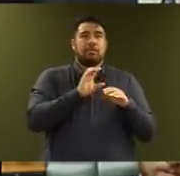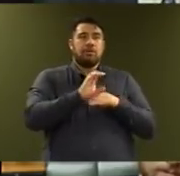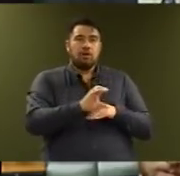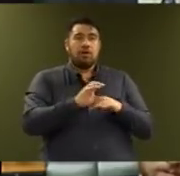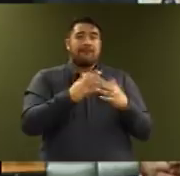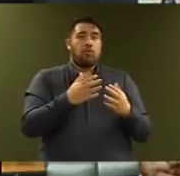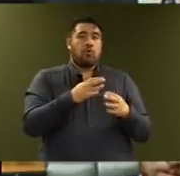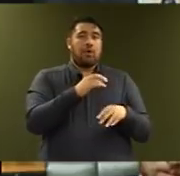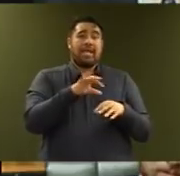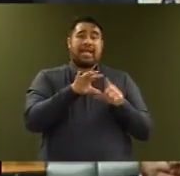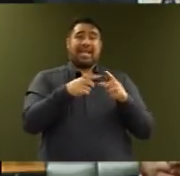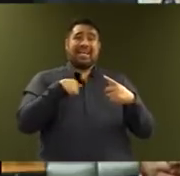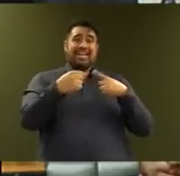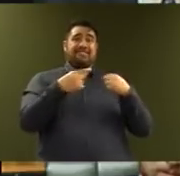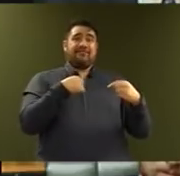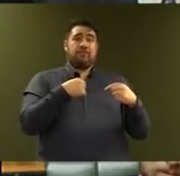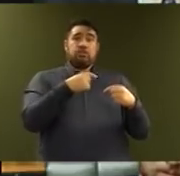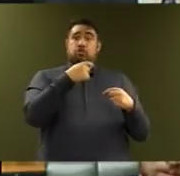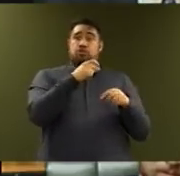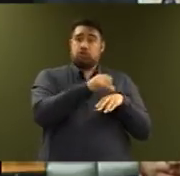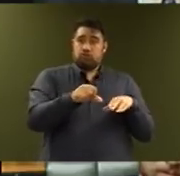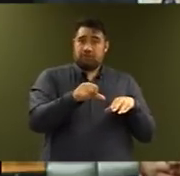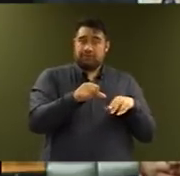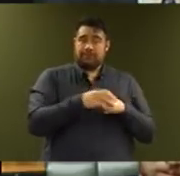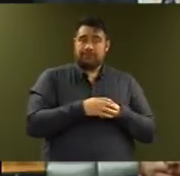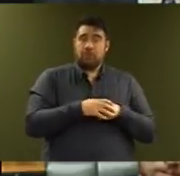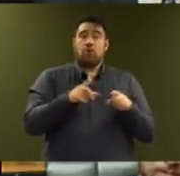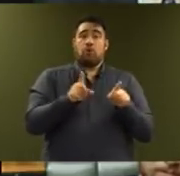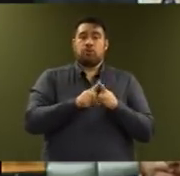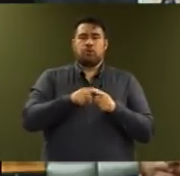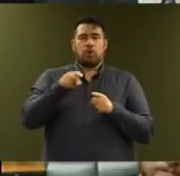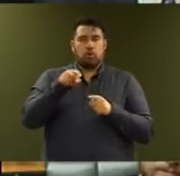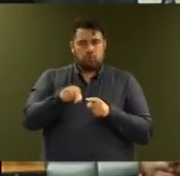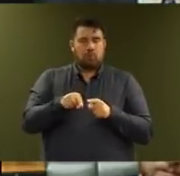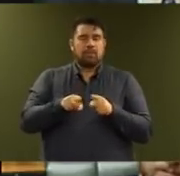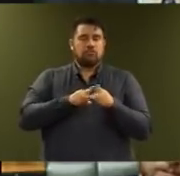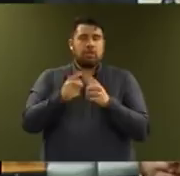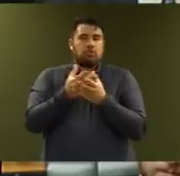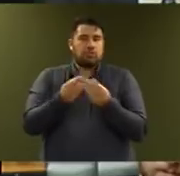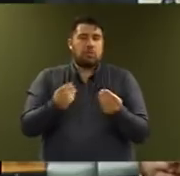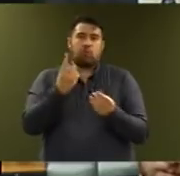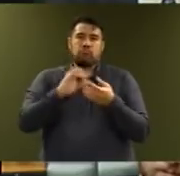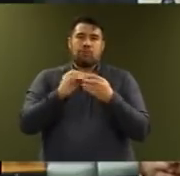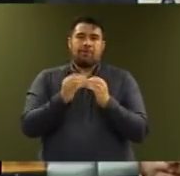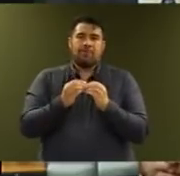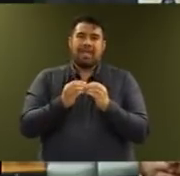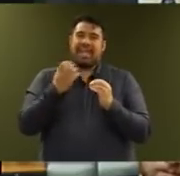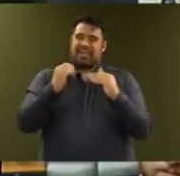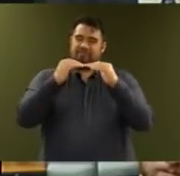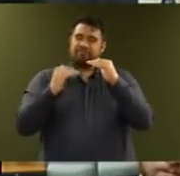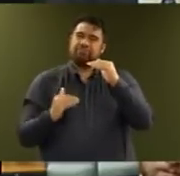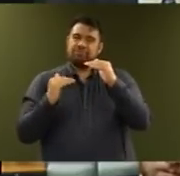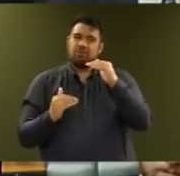in elective surgery. This budget also finally addresses a significant unfairness for